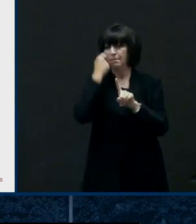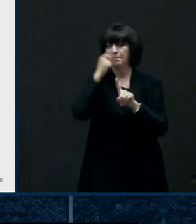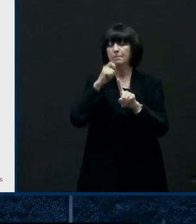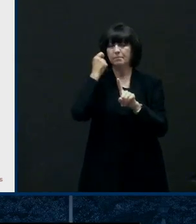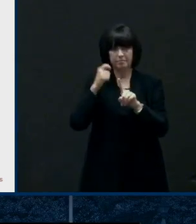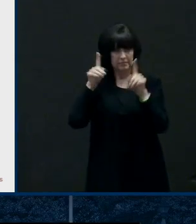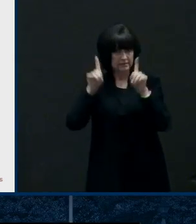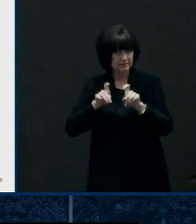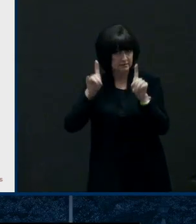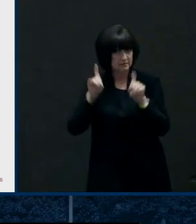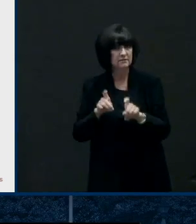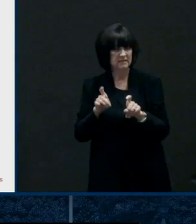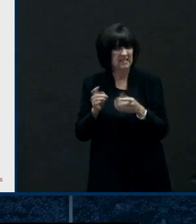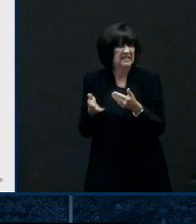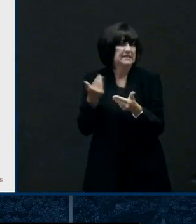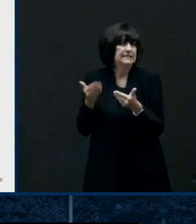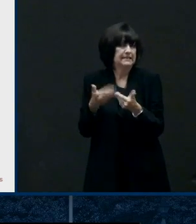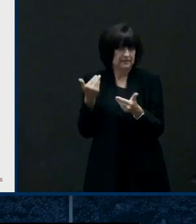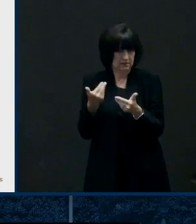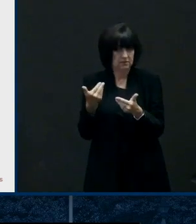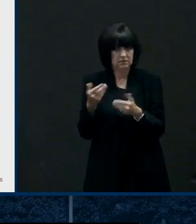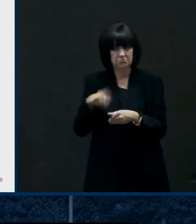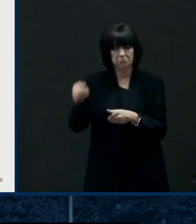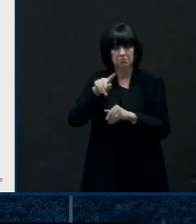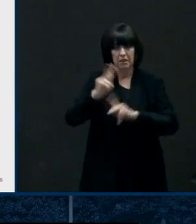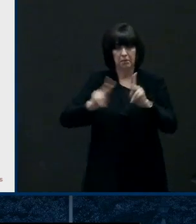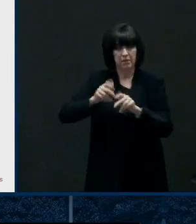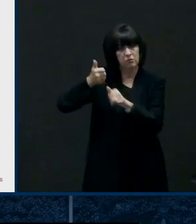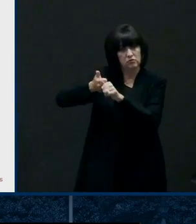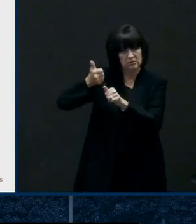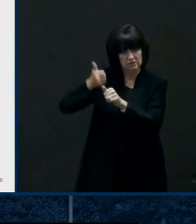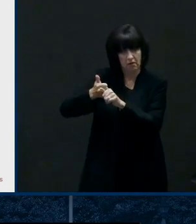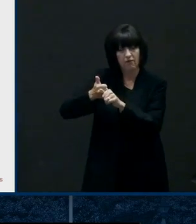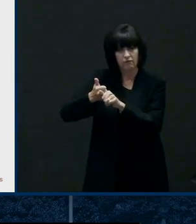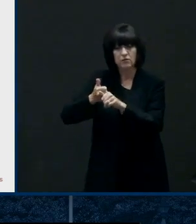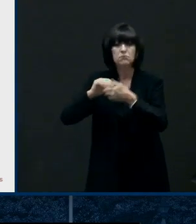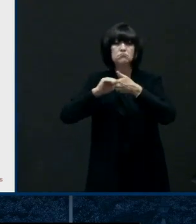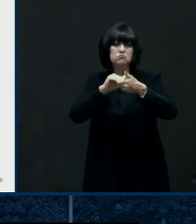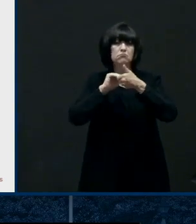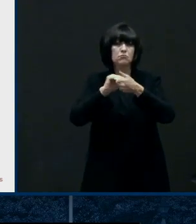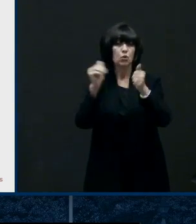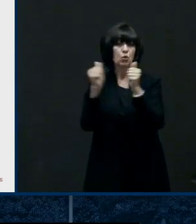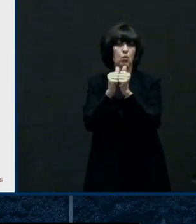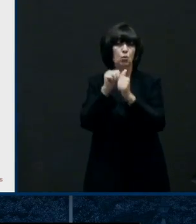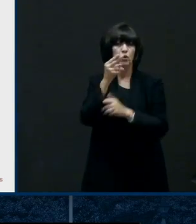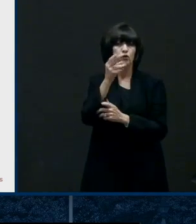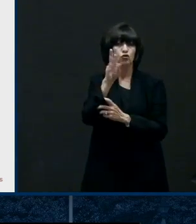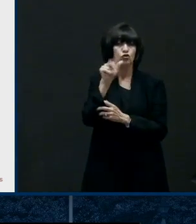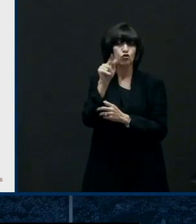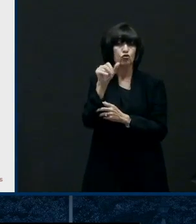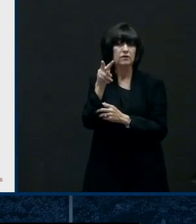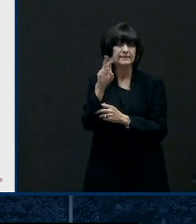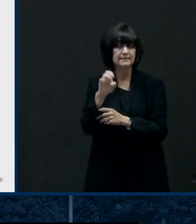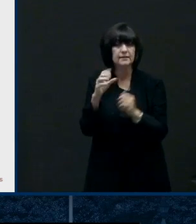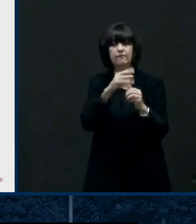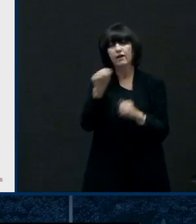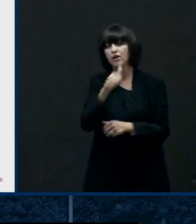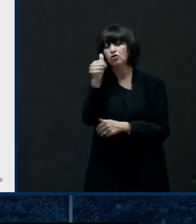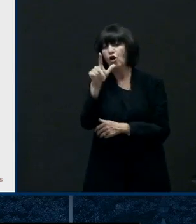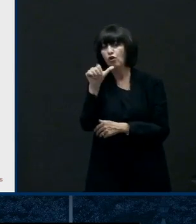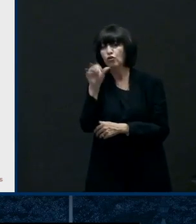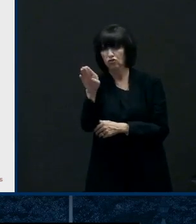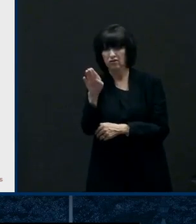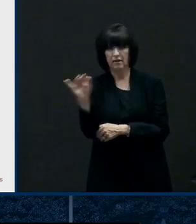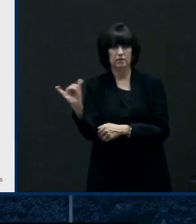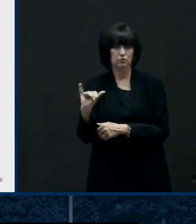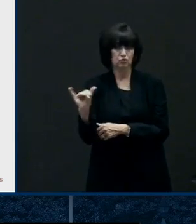capacity so now we have what the public health lab could do what we're doing through curative and now uh the vault being the the third lab or the third component to